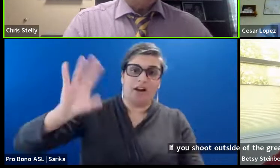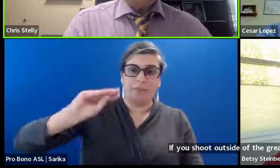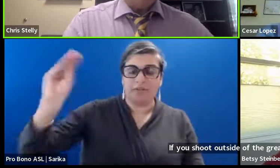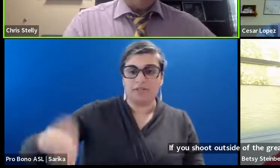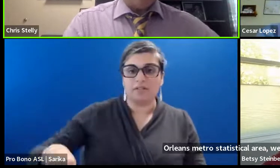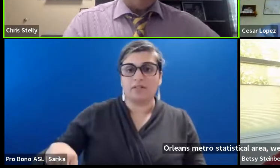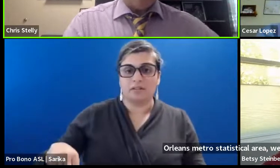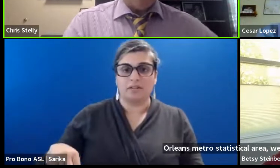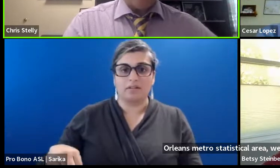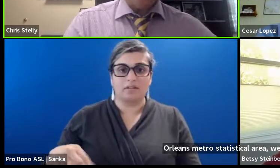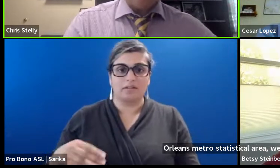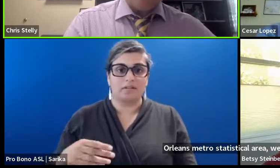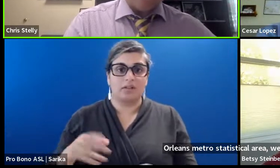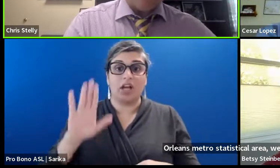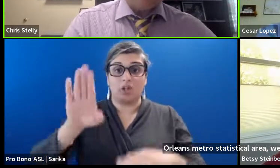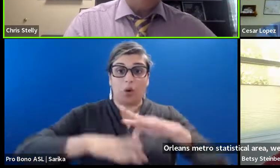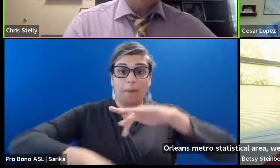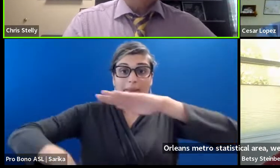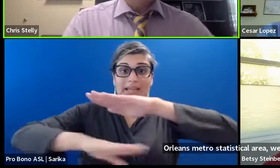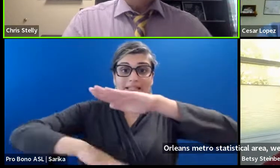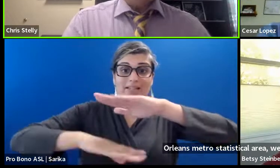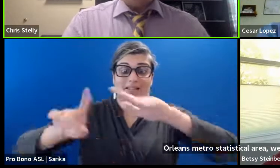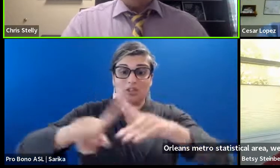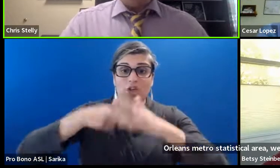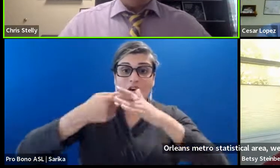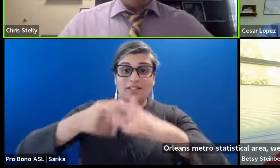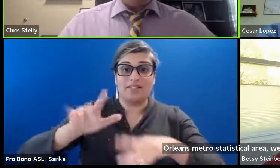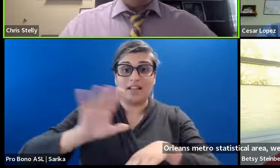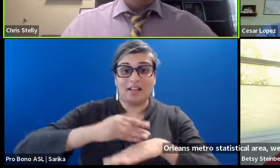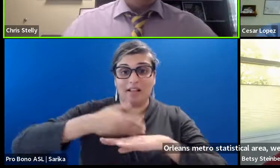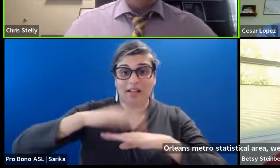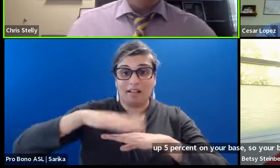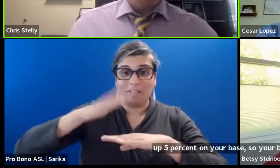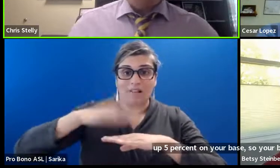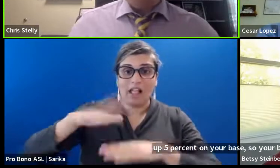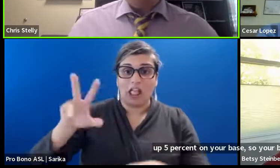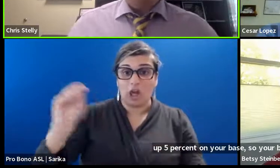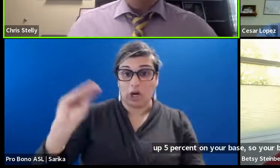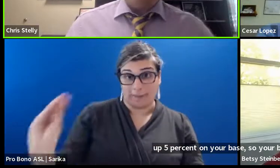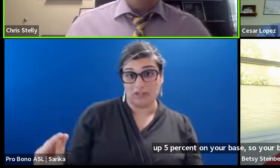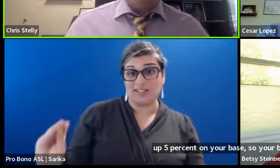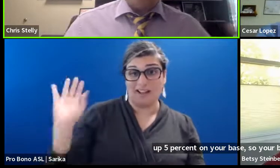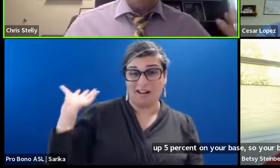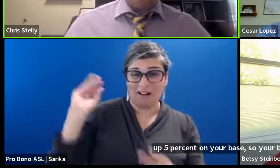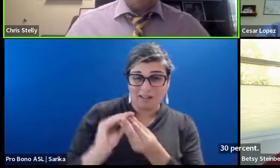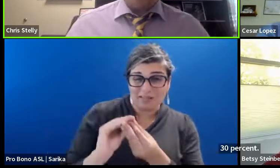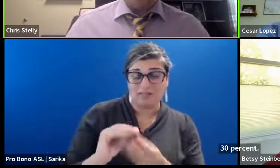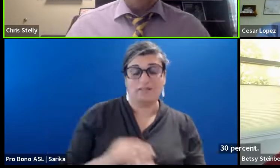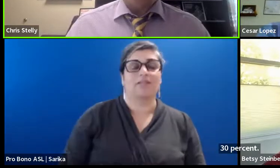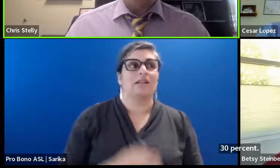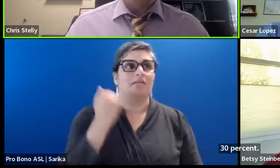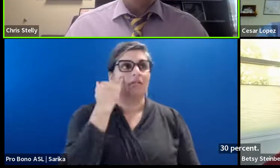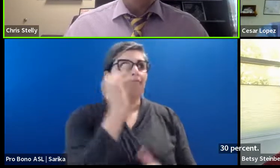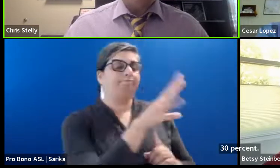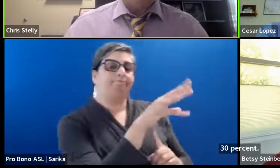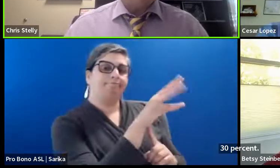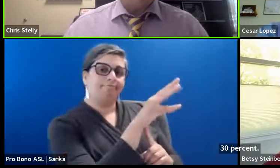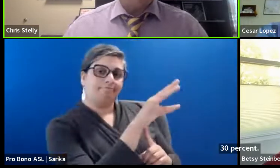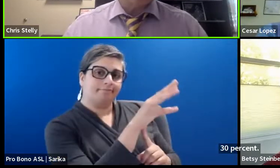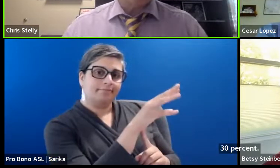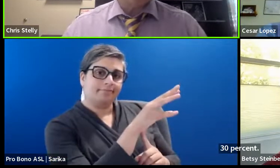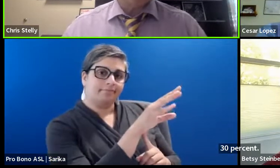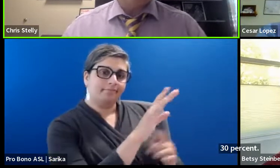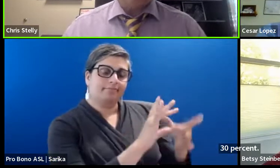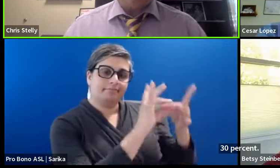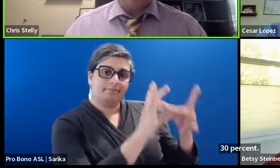base. So your base becomes. 30%. If you. Shoot. Uh. A production. if you film a production. That's based